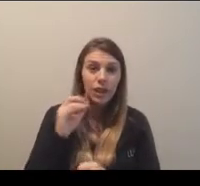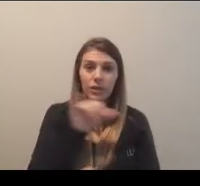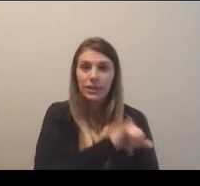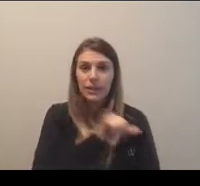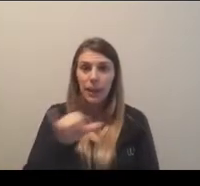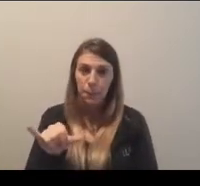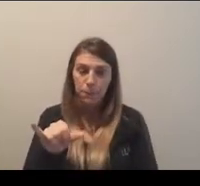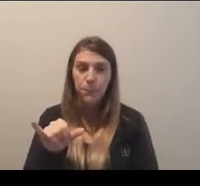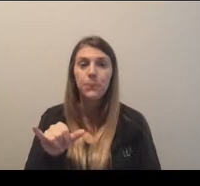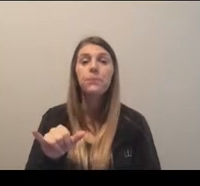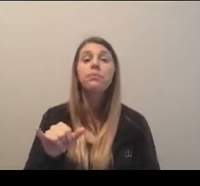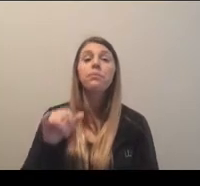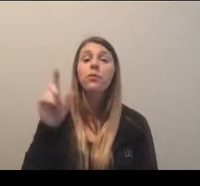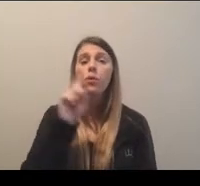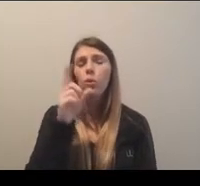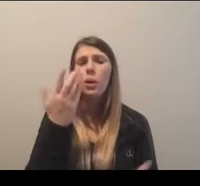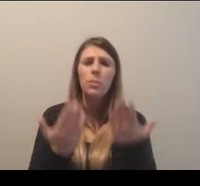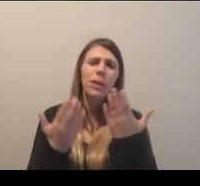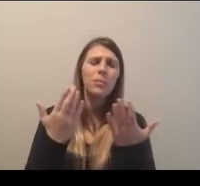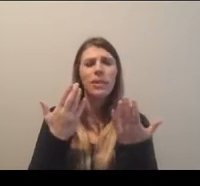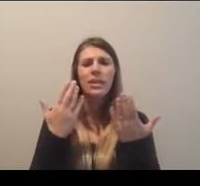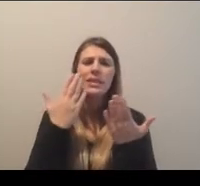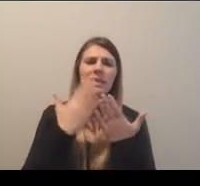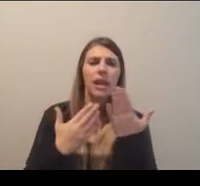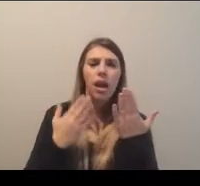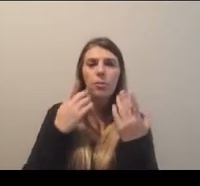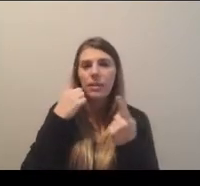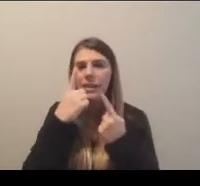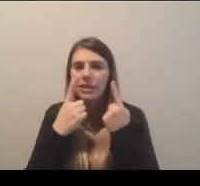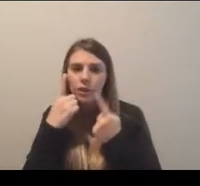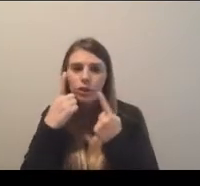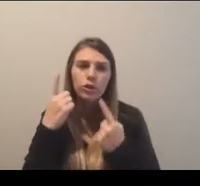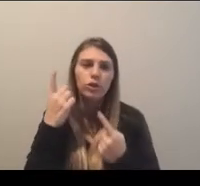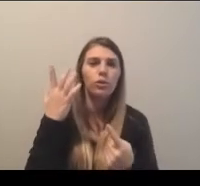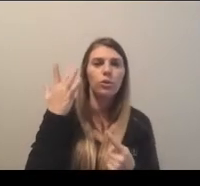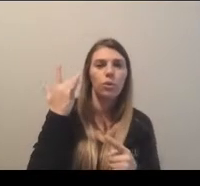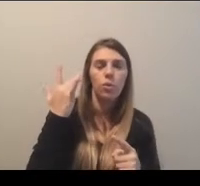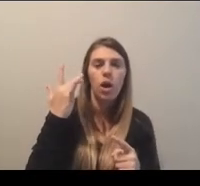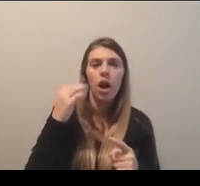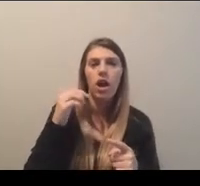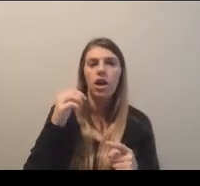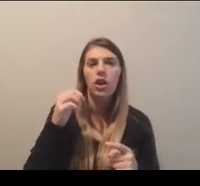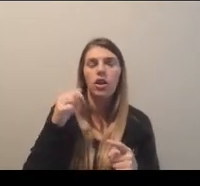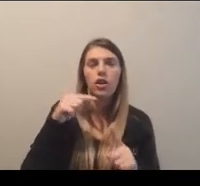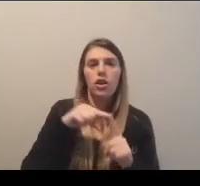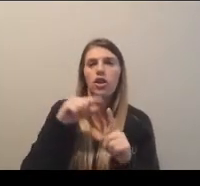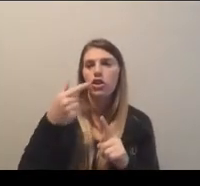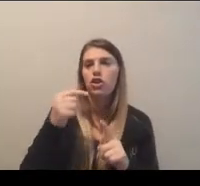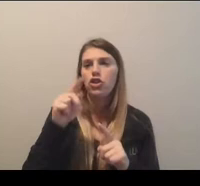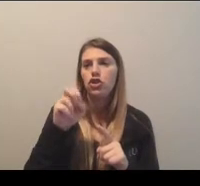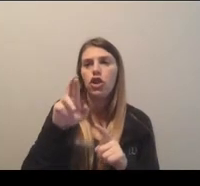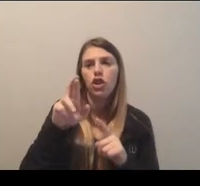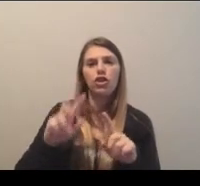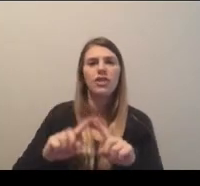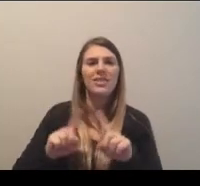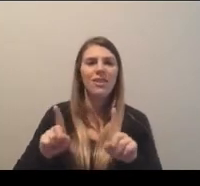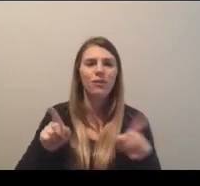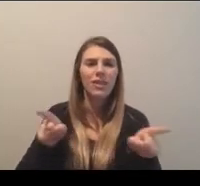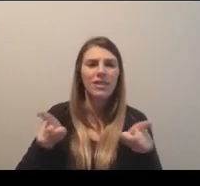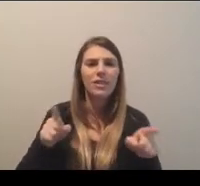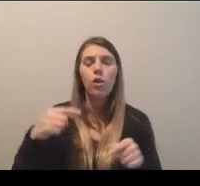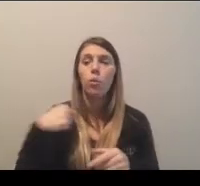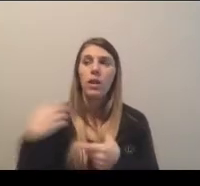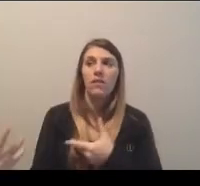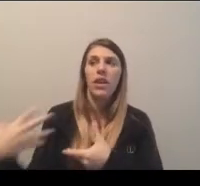same. And where there may be some considerations because of gender-oriented differences, we have engaged our women's